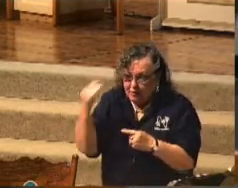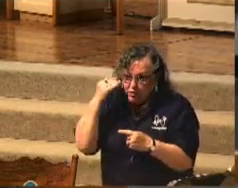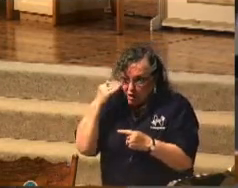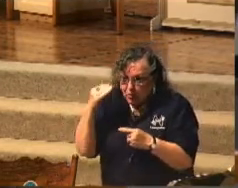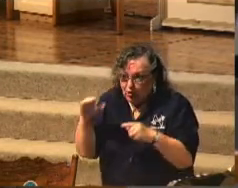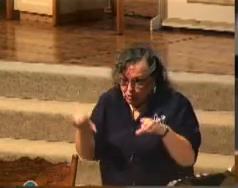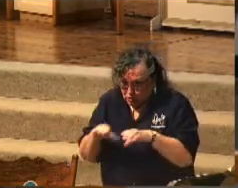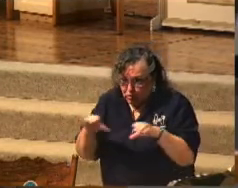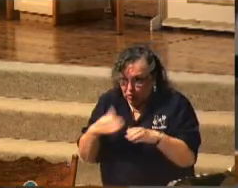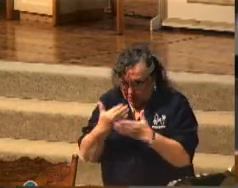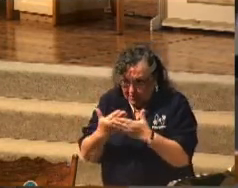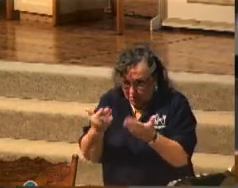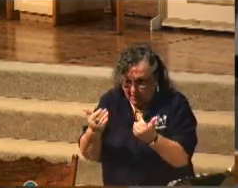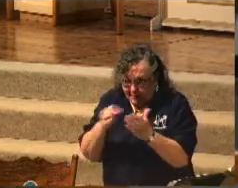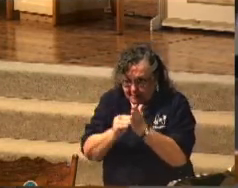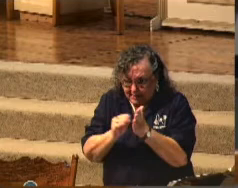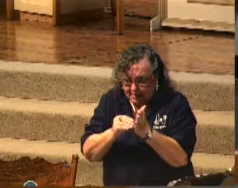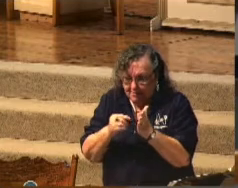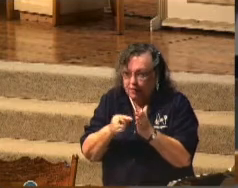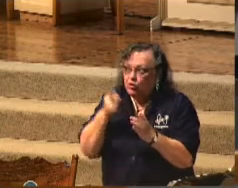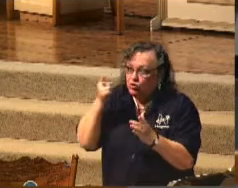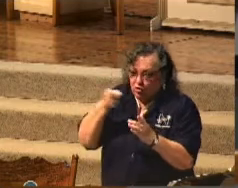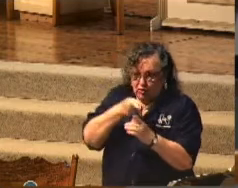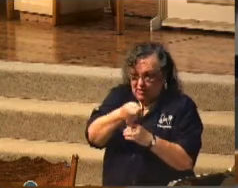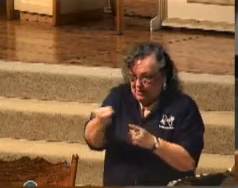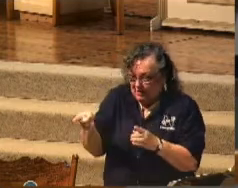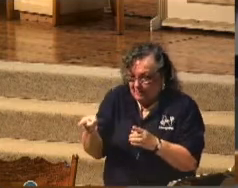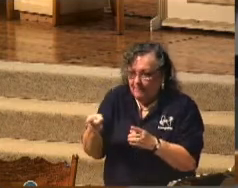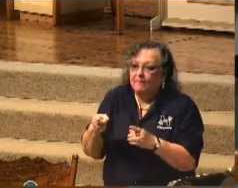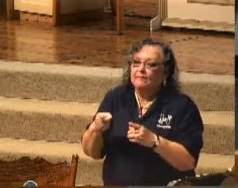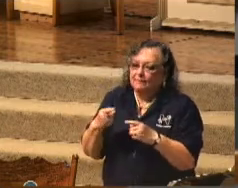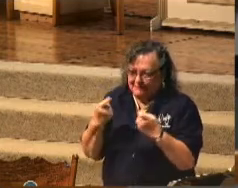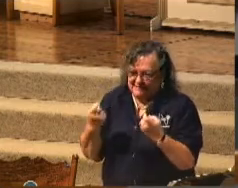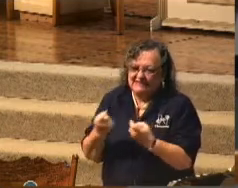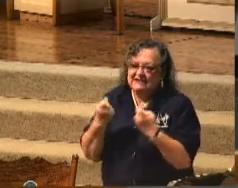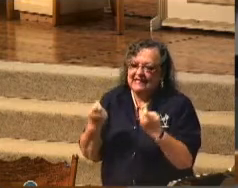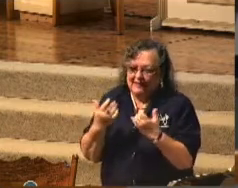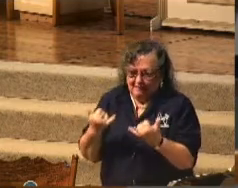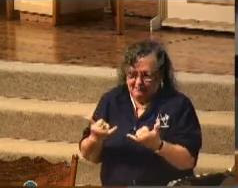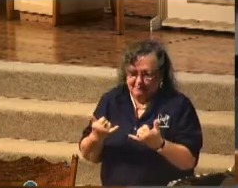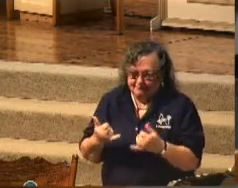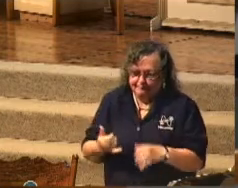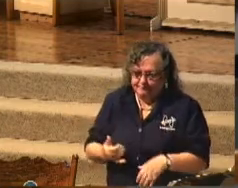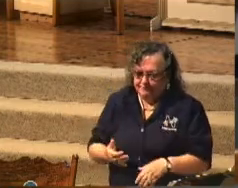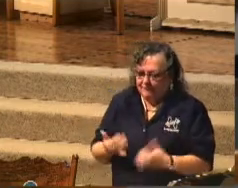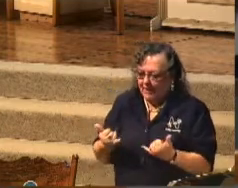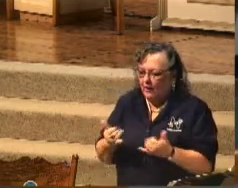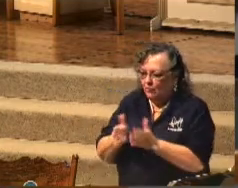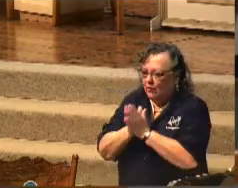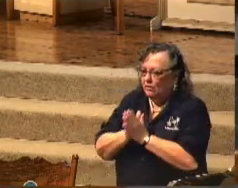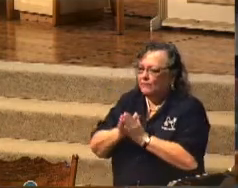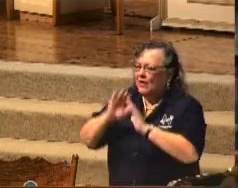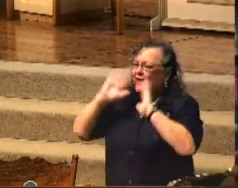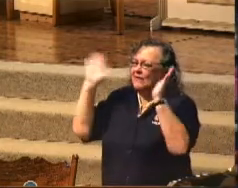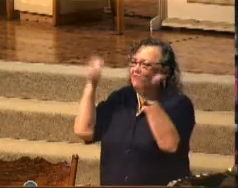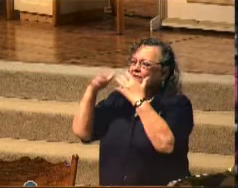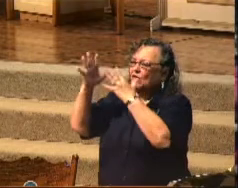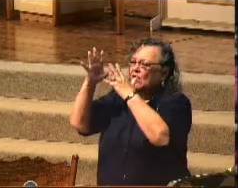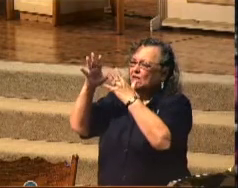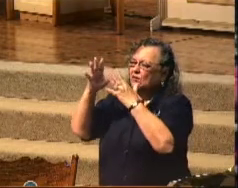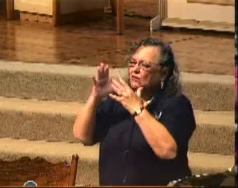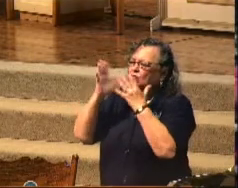and doeth it not, to him it is sin. Let us pray. Heavenly Father, I thank you so much for your precious word.